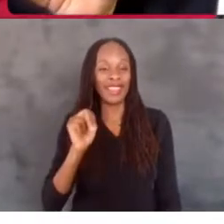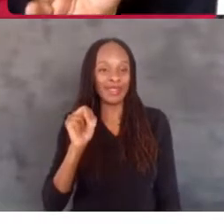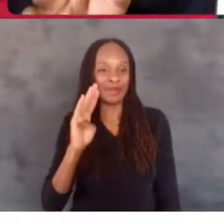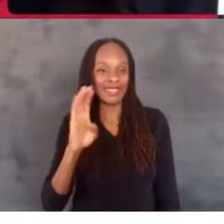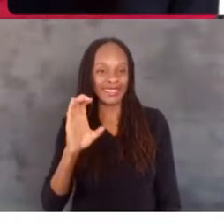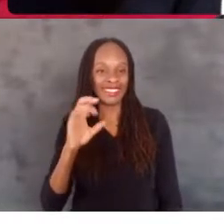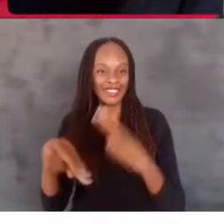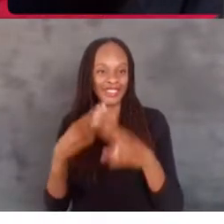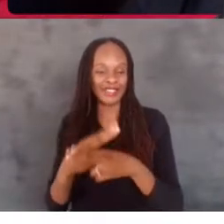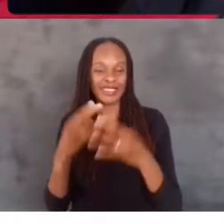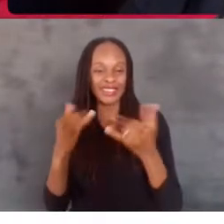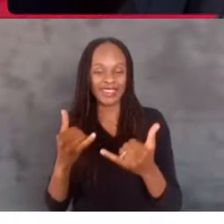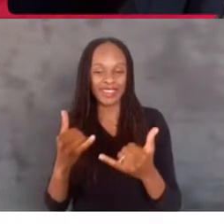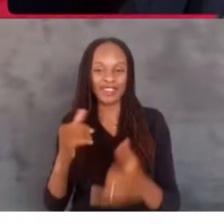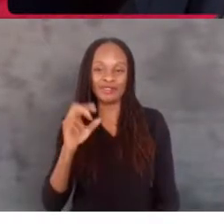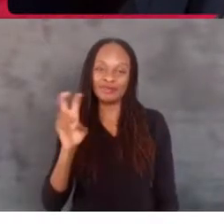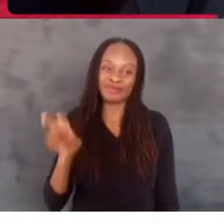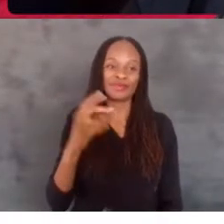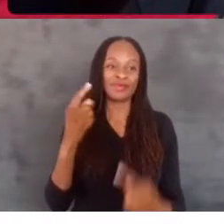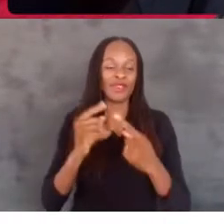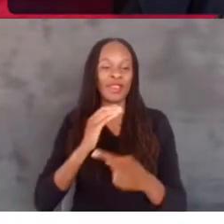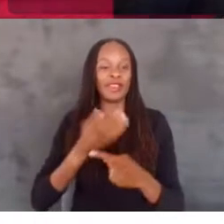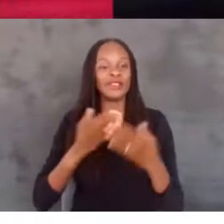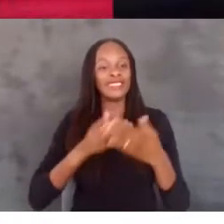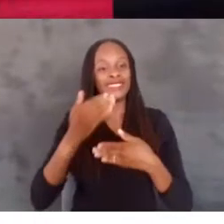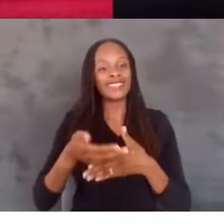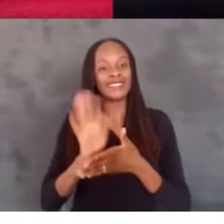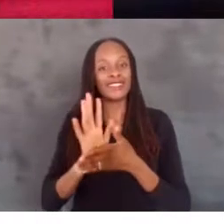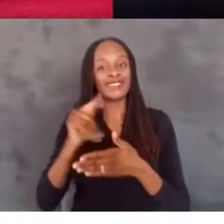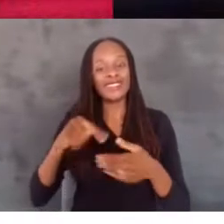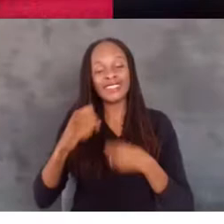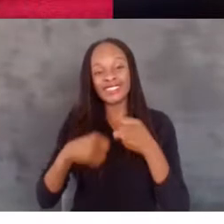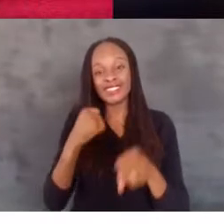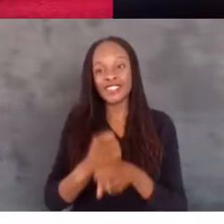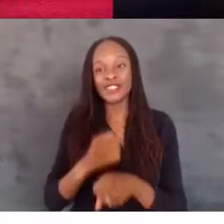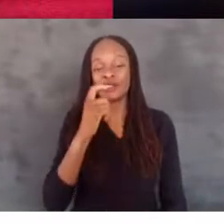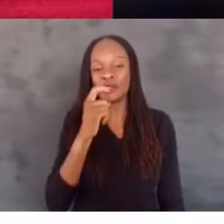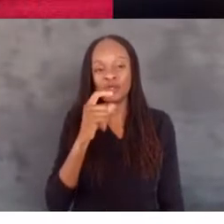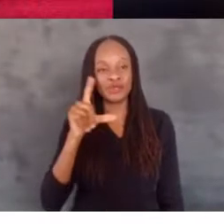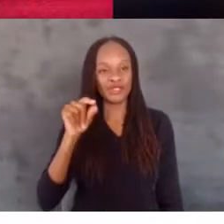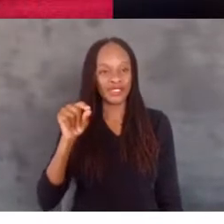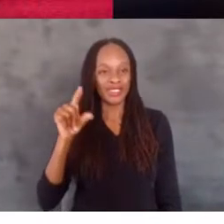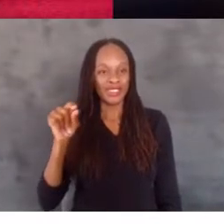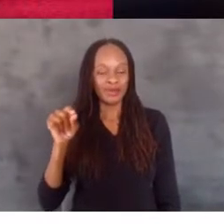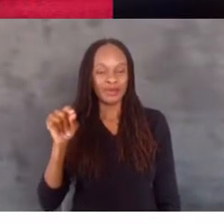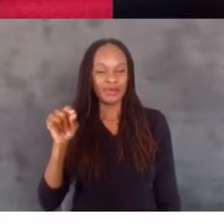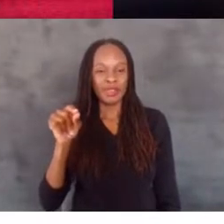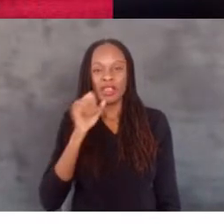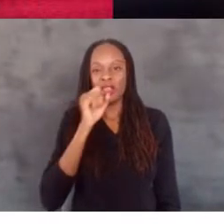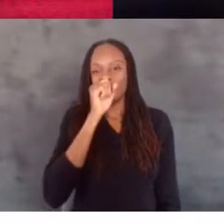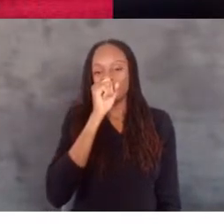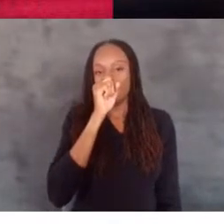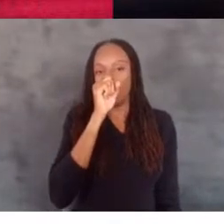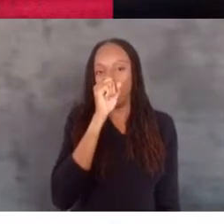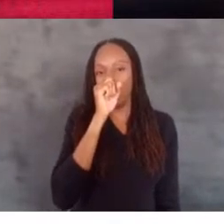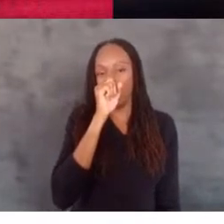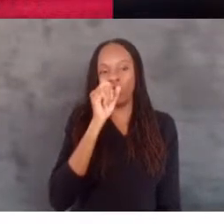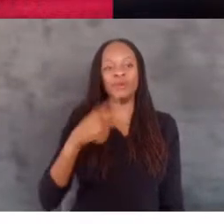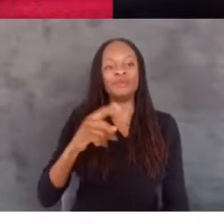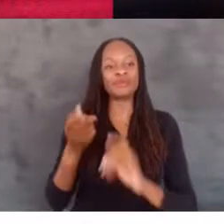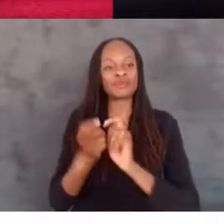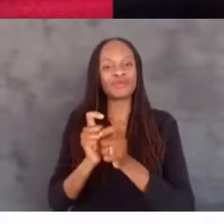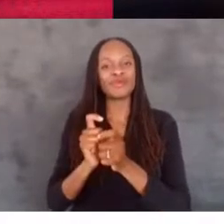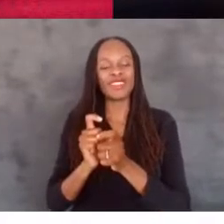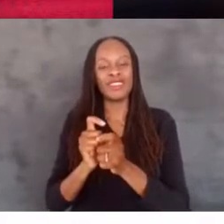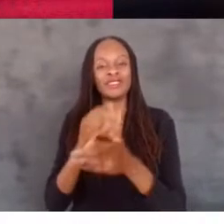to move on to our next film, and this year was 2020. We changed things up, and normally we